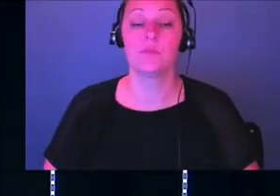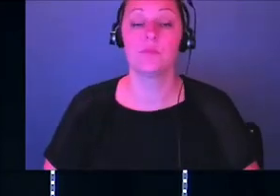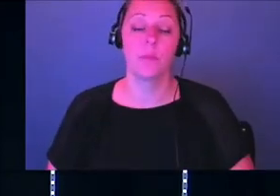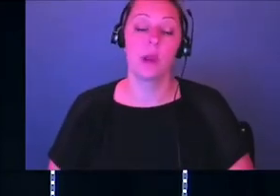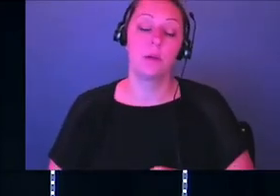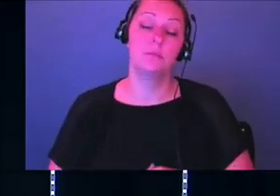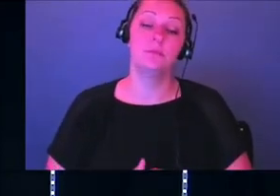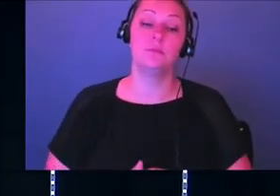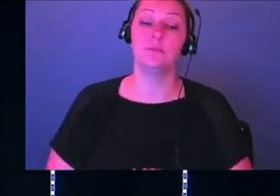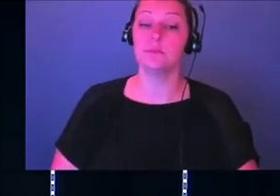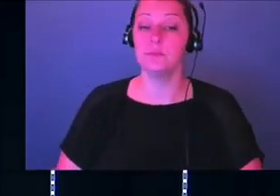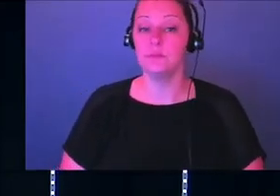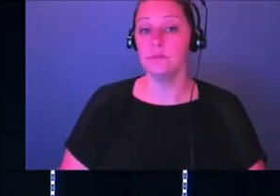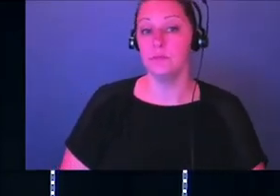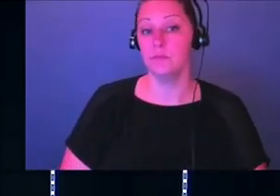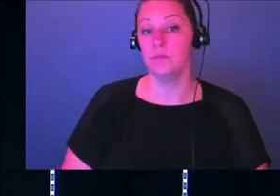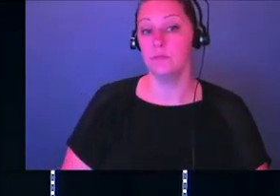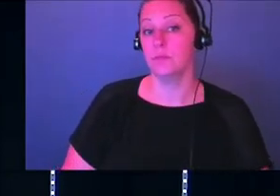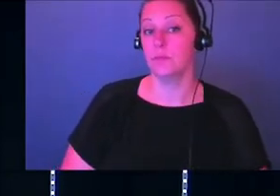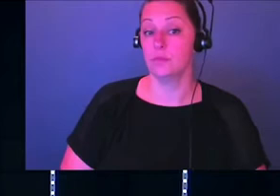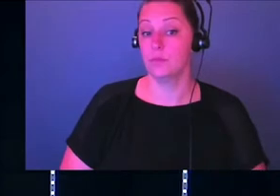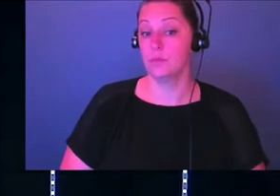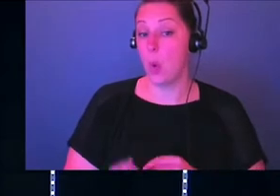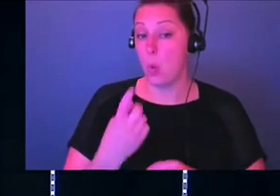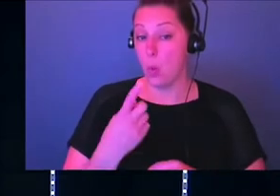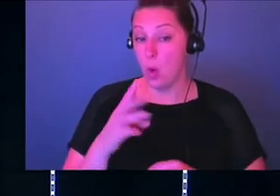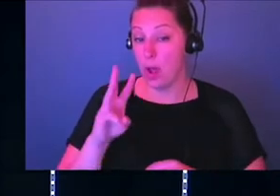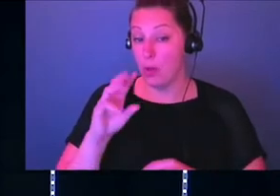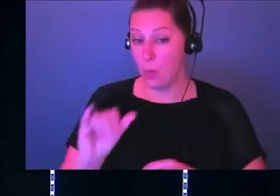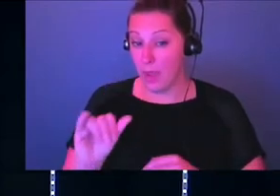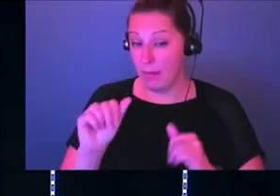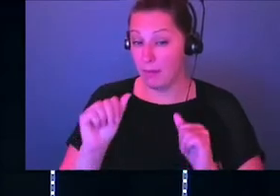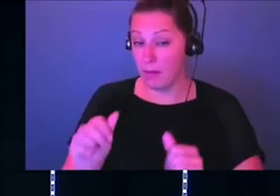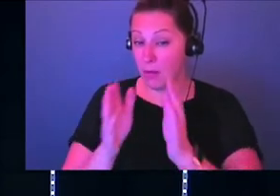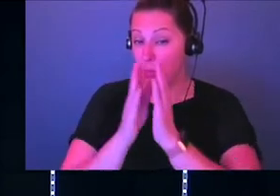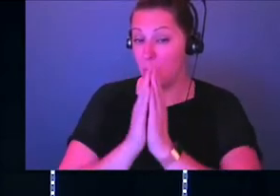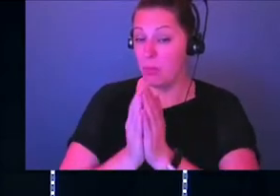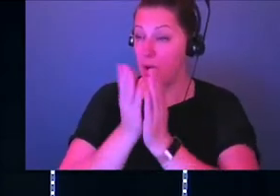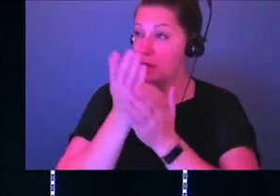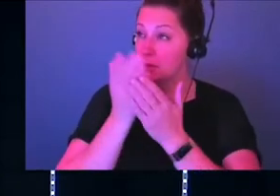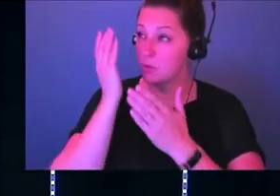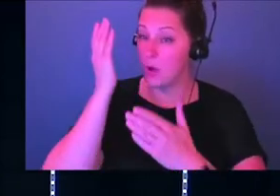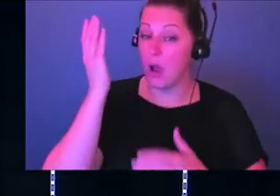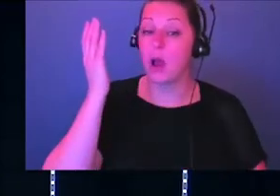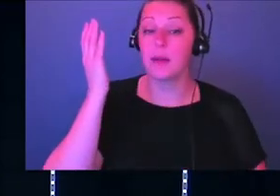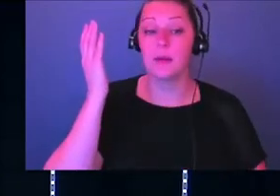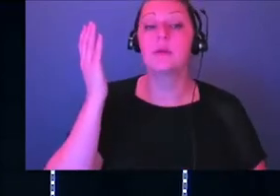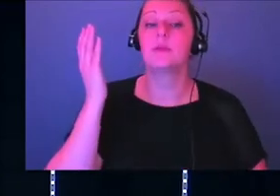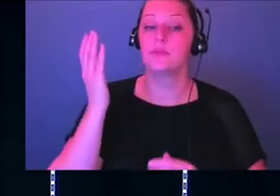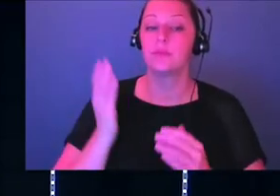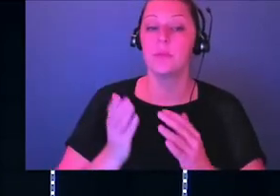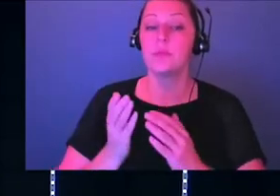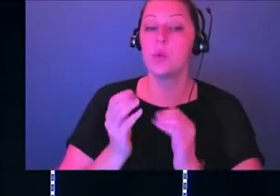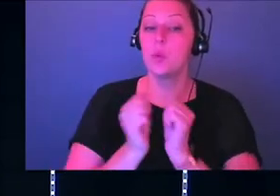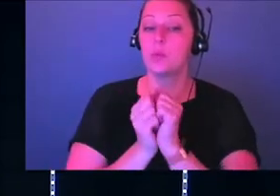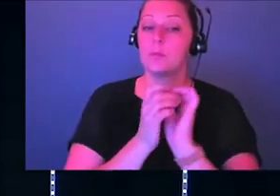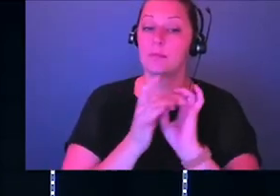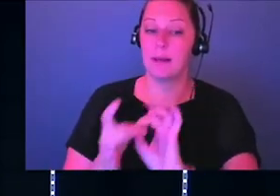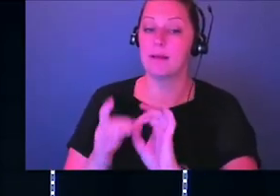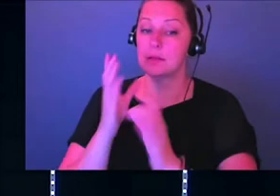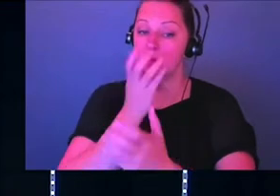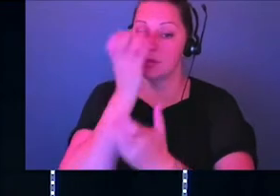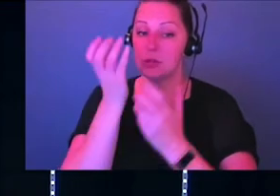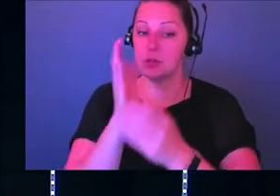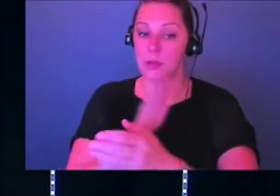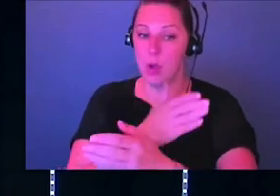this brings out the idea that one way praise to God can happen in our lives is through song, is